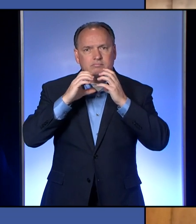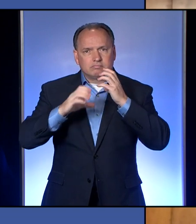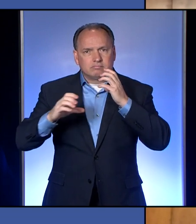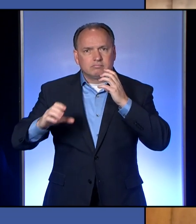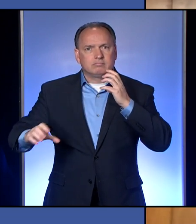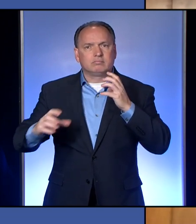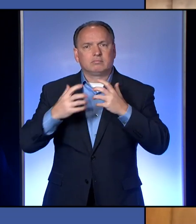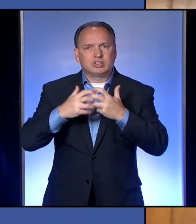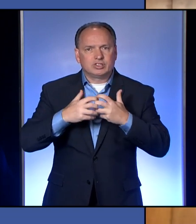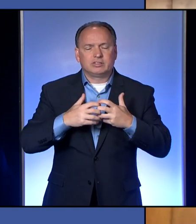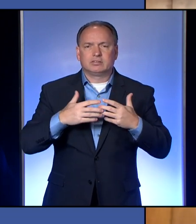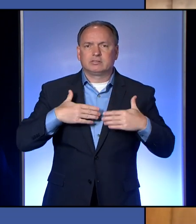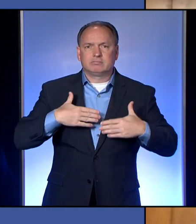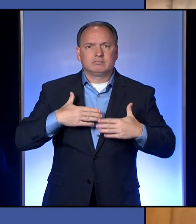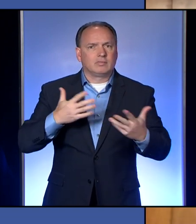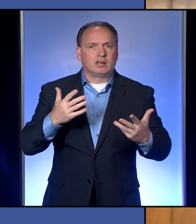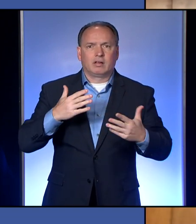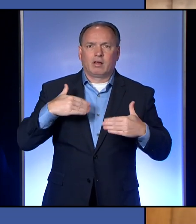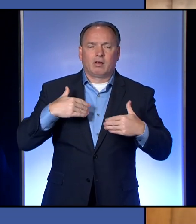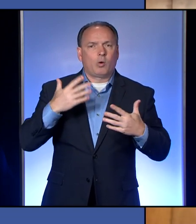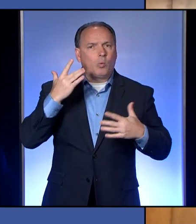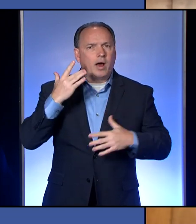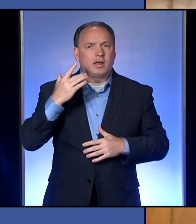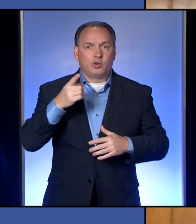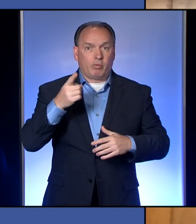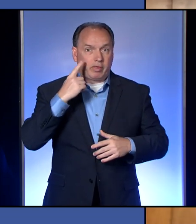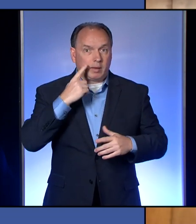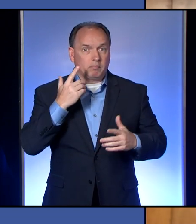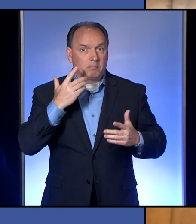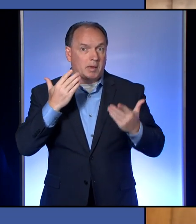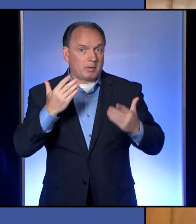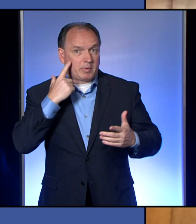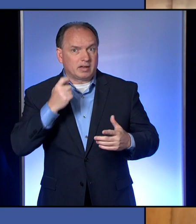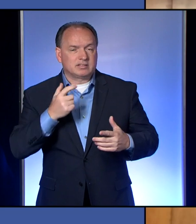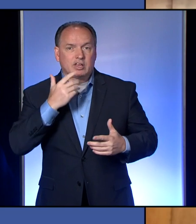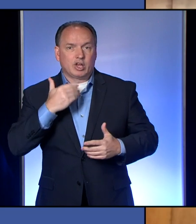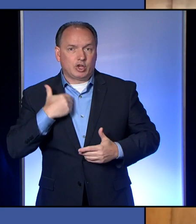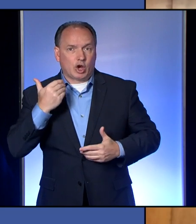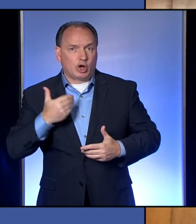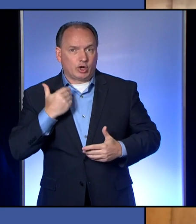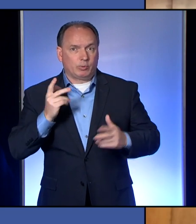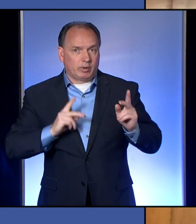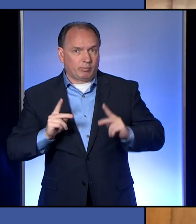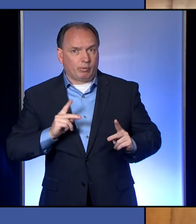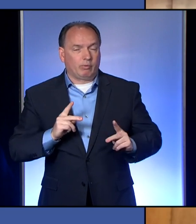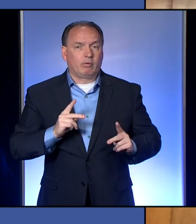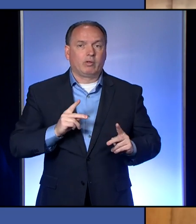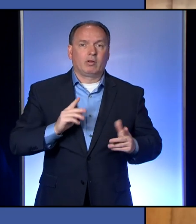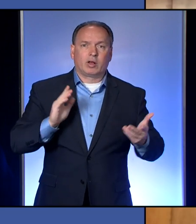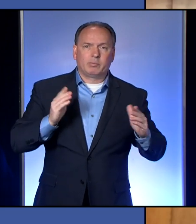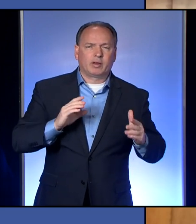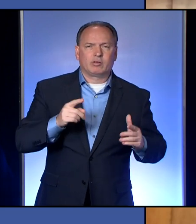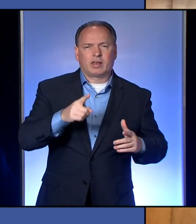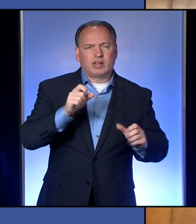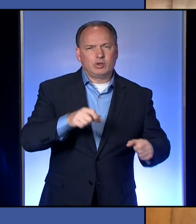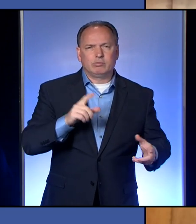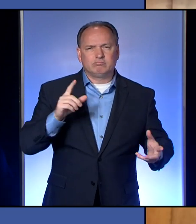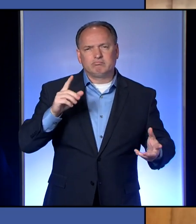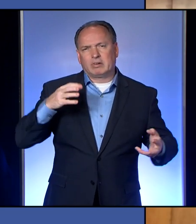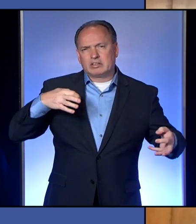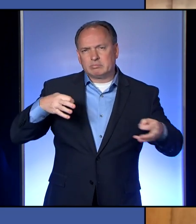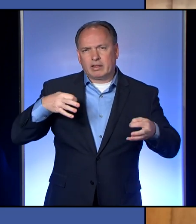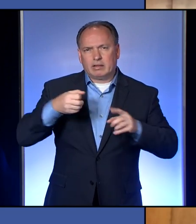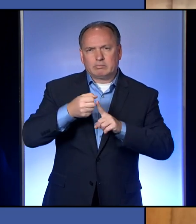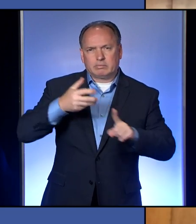is it because we have younger cases that people aren't getting that much sick? Just unpack that for me, if you would.